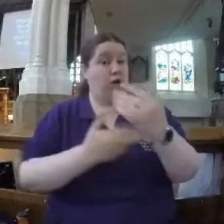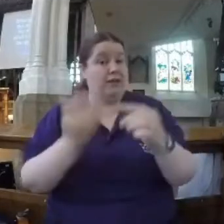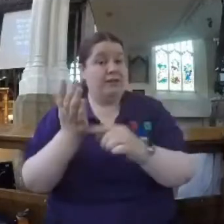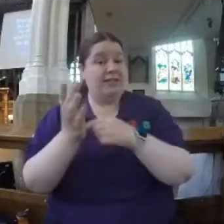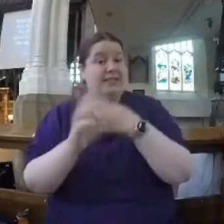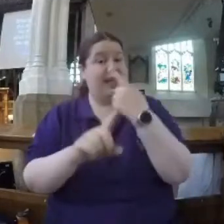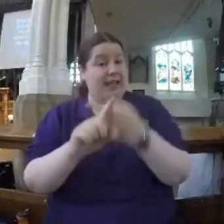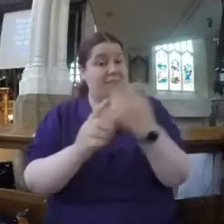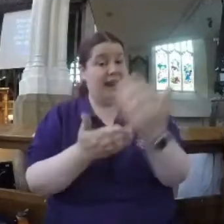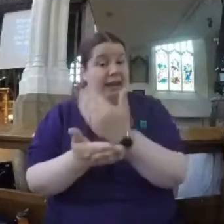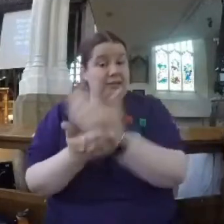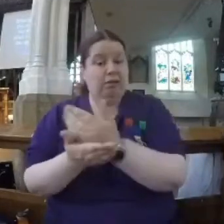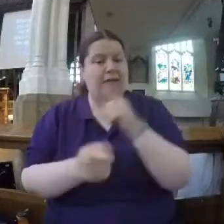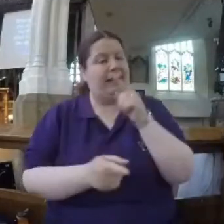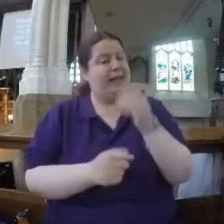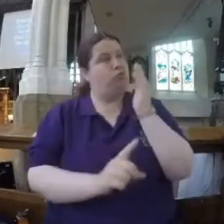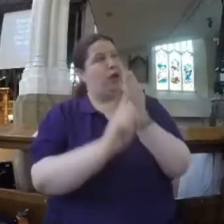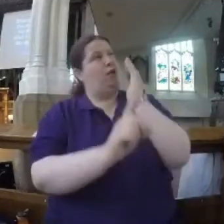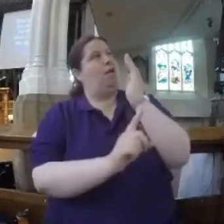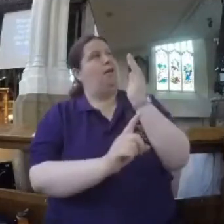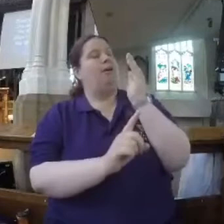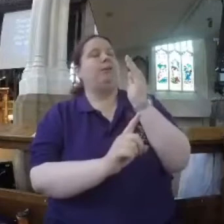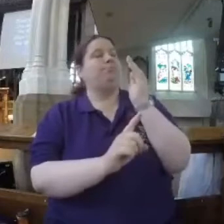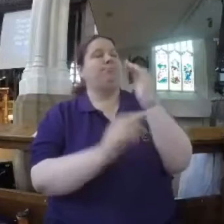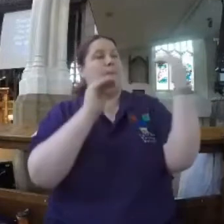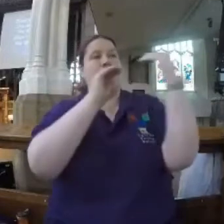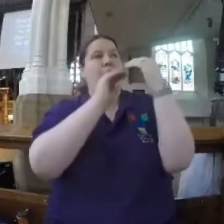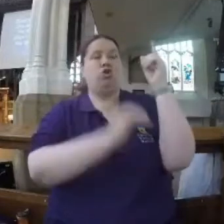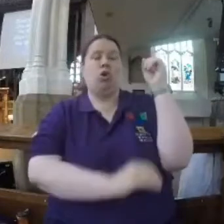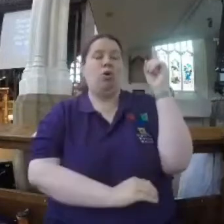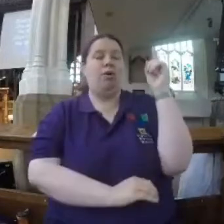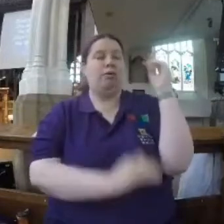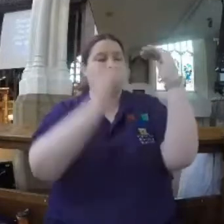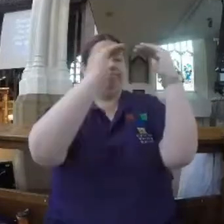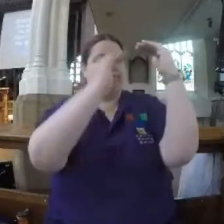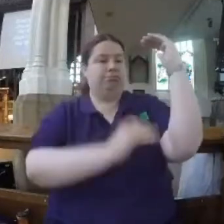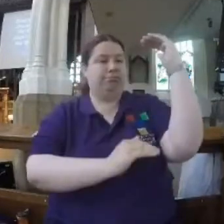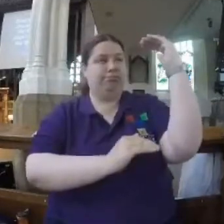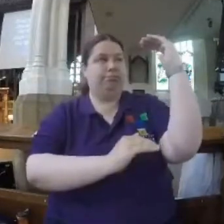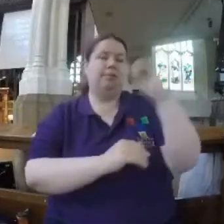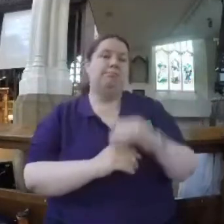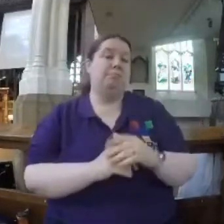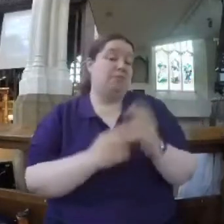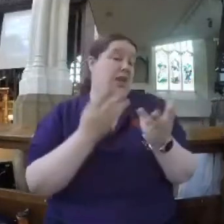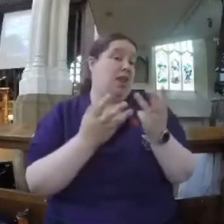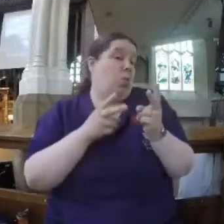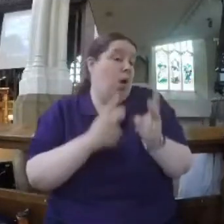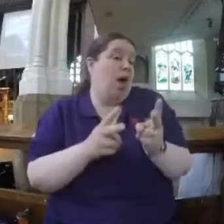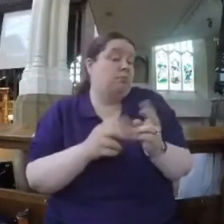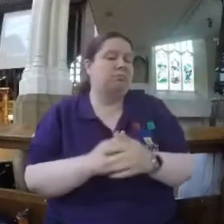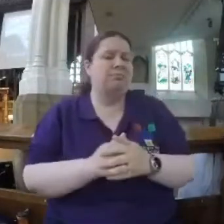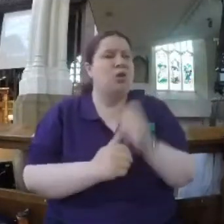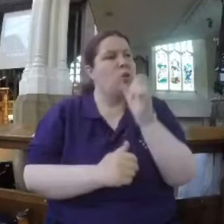recognising he's fallen short of God's standards. That's another element of meekness. But what does the word meek